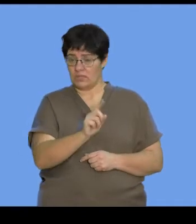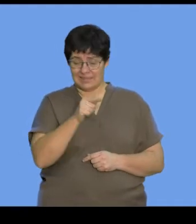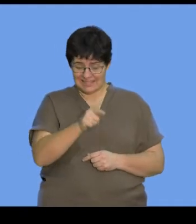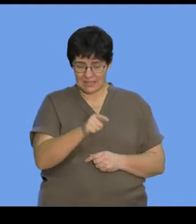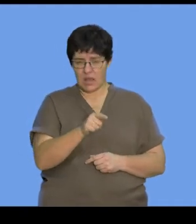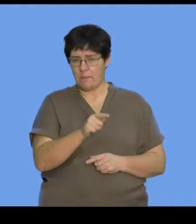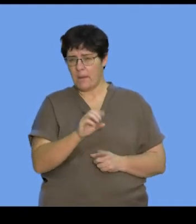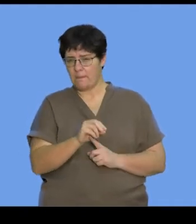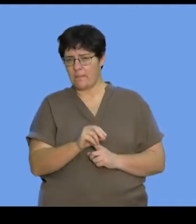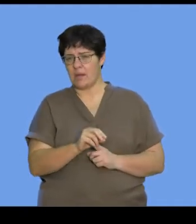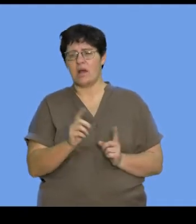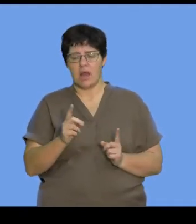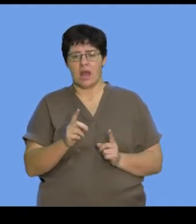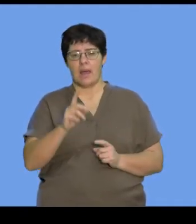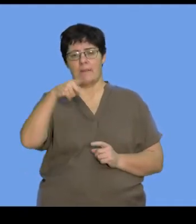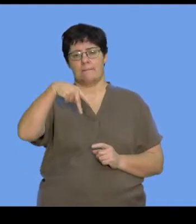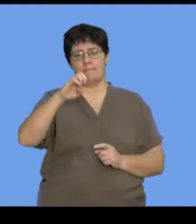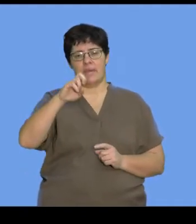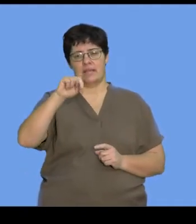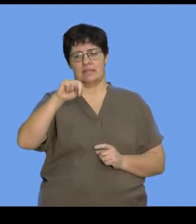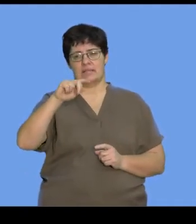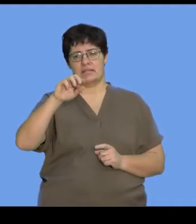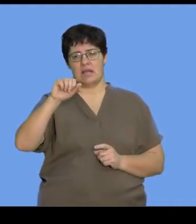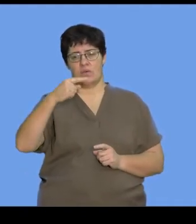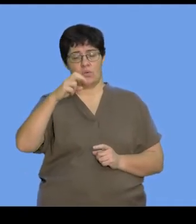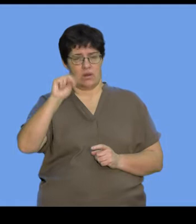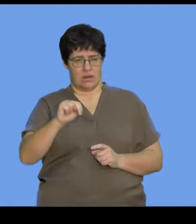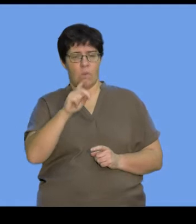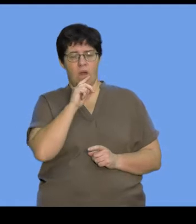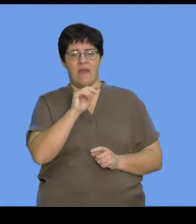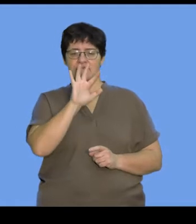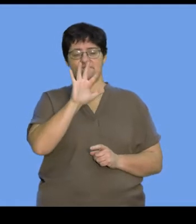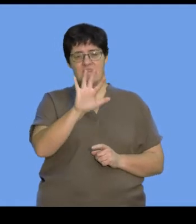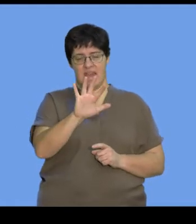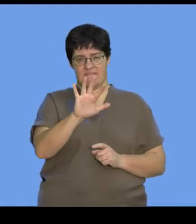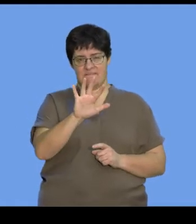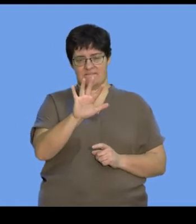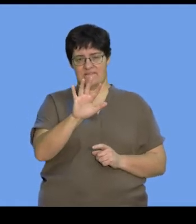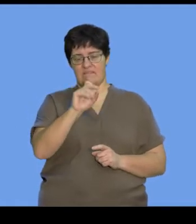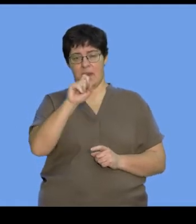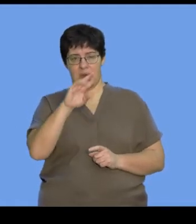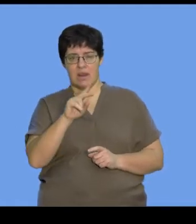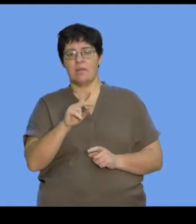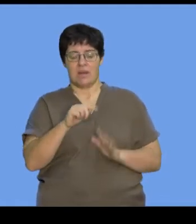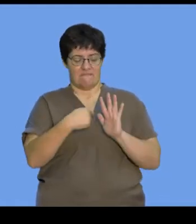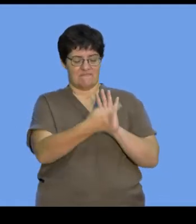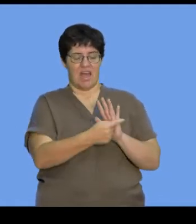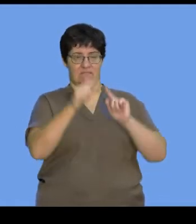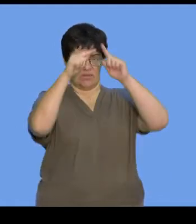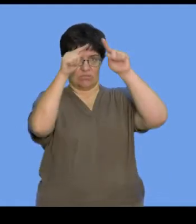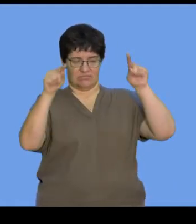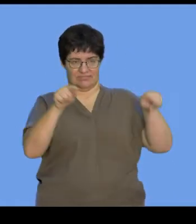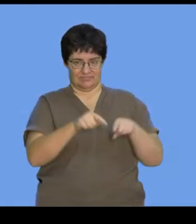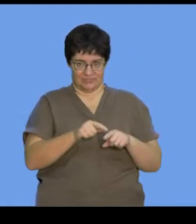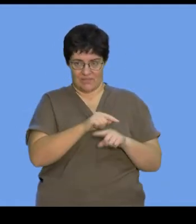we often draw it as a pentagon because it is a five-carbon sugar. And we refer to that as a pentose sugar.